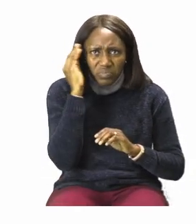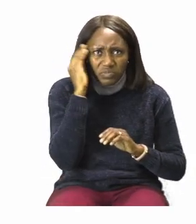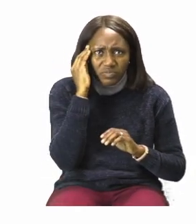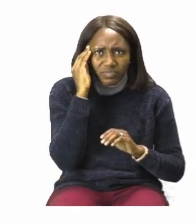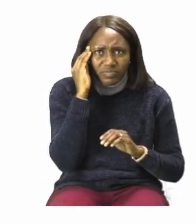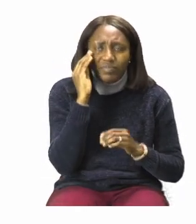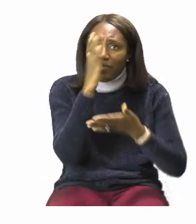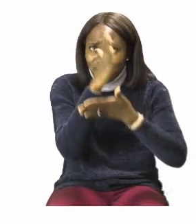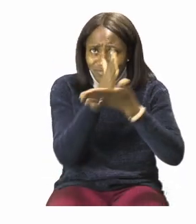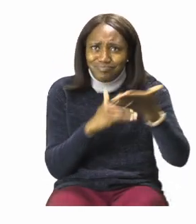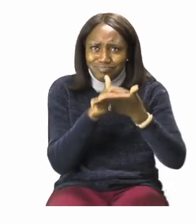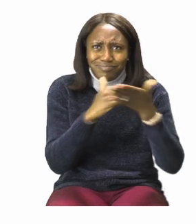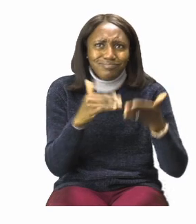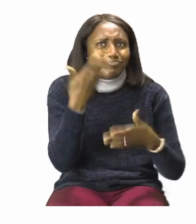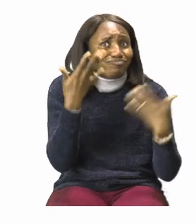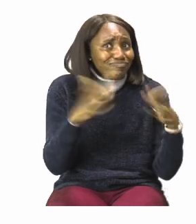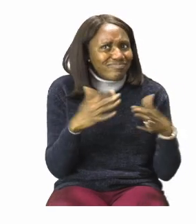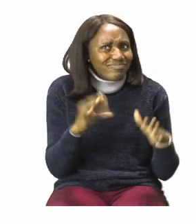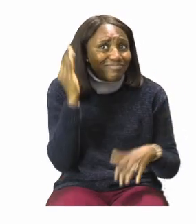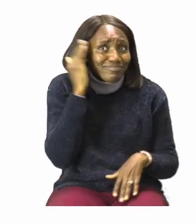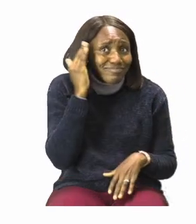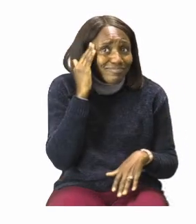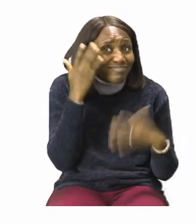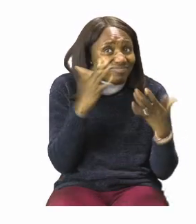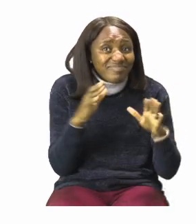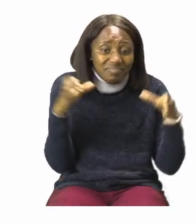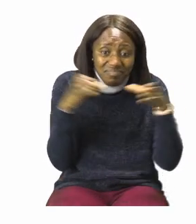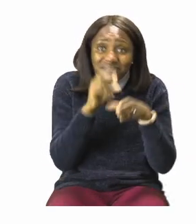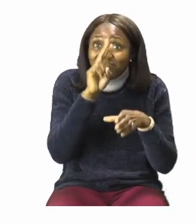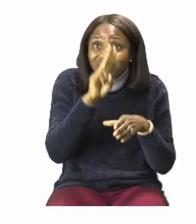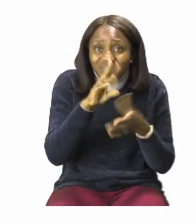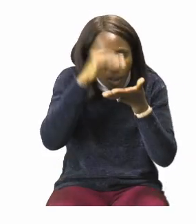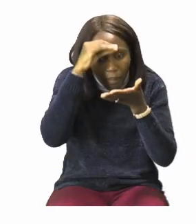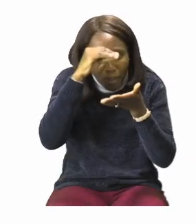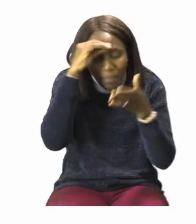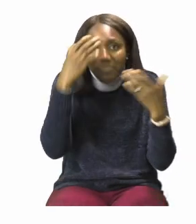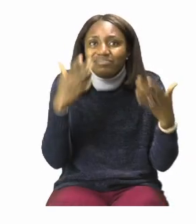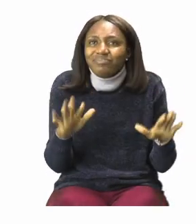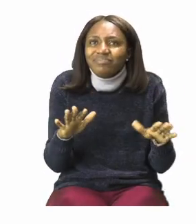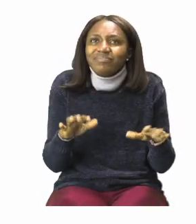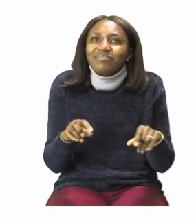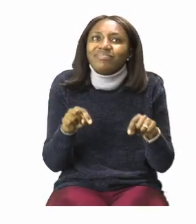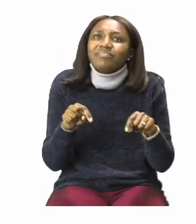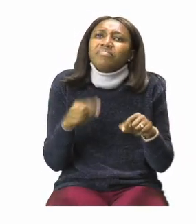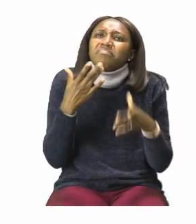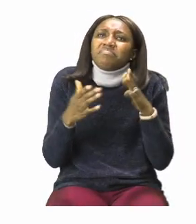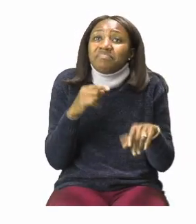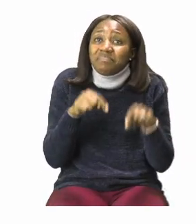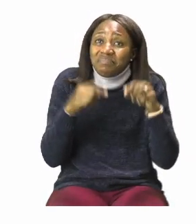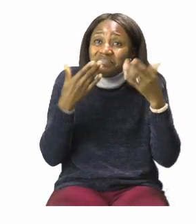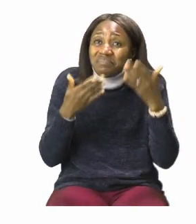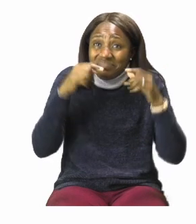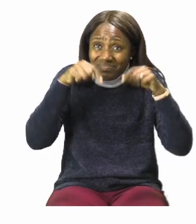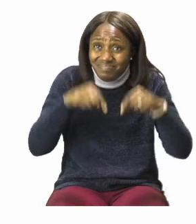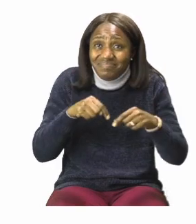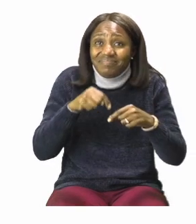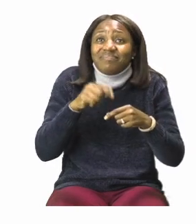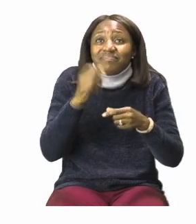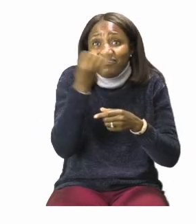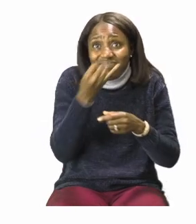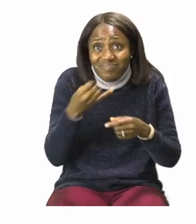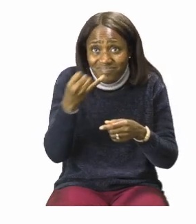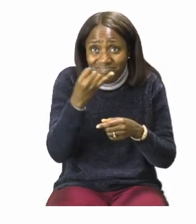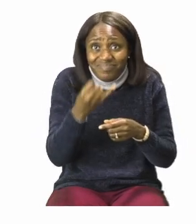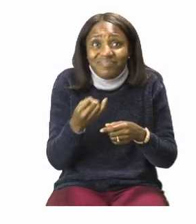new to us boys and girls. We have done them in grade two, but drawing them may be new. So let's try